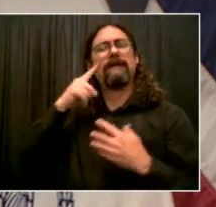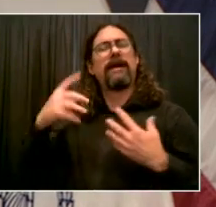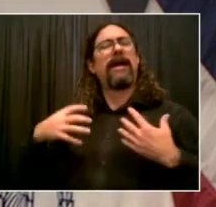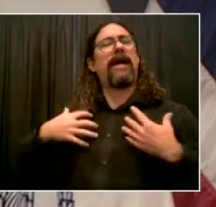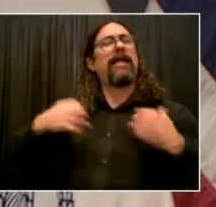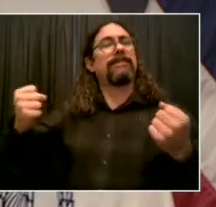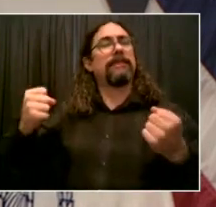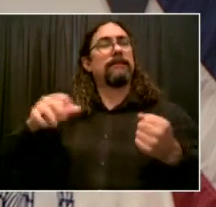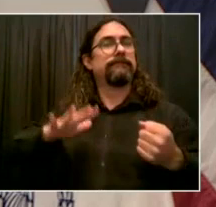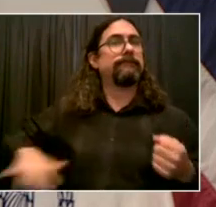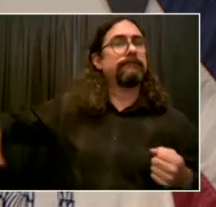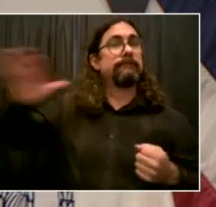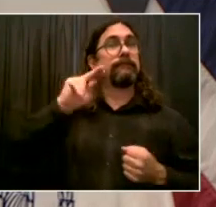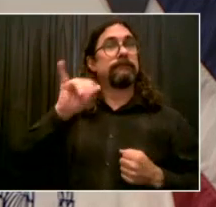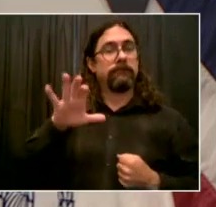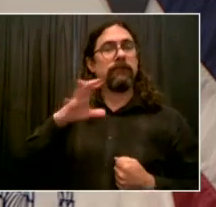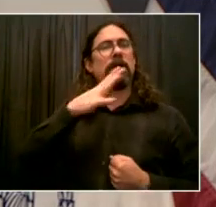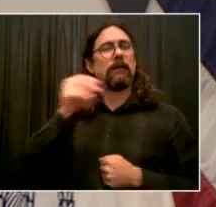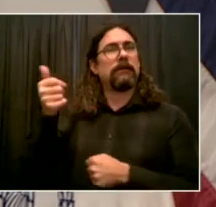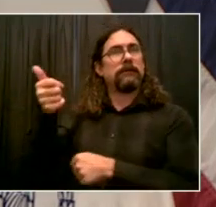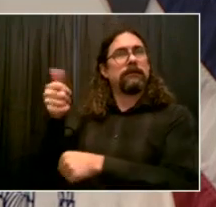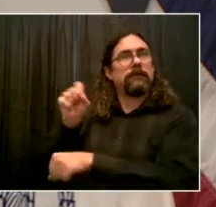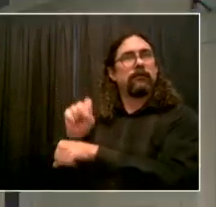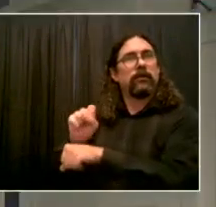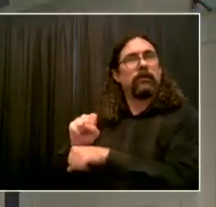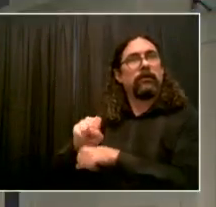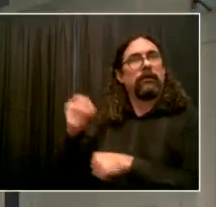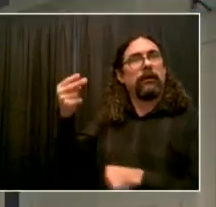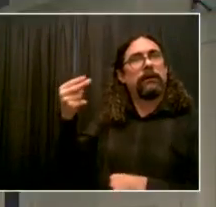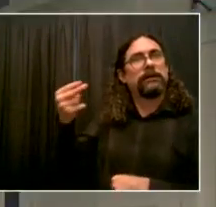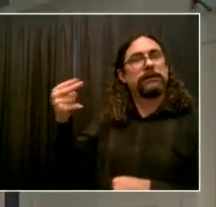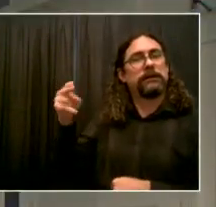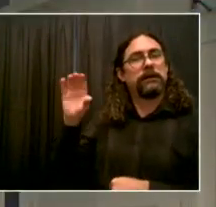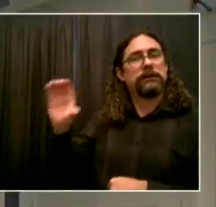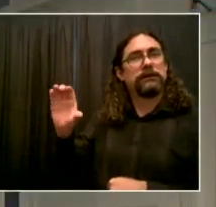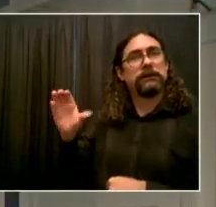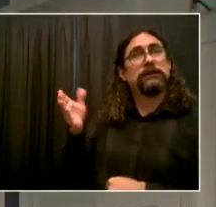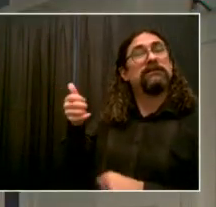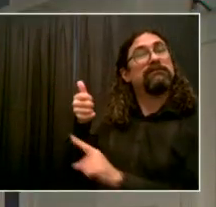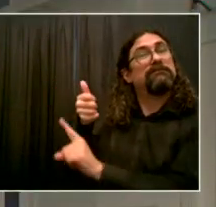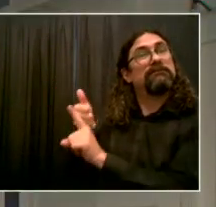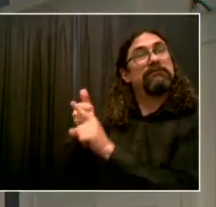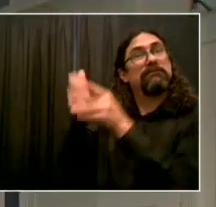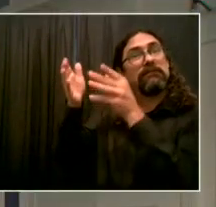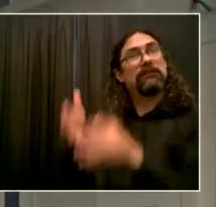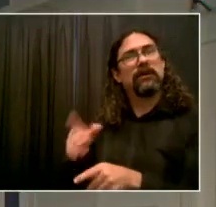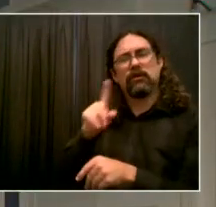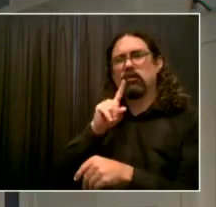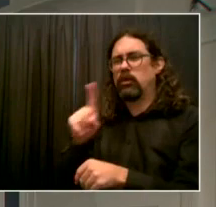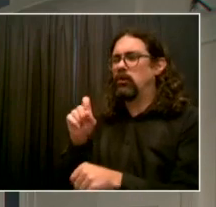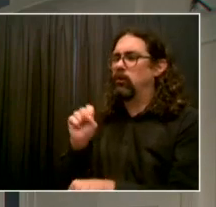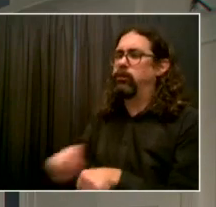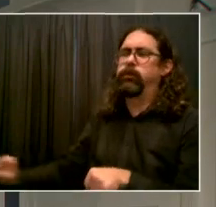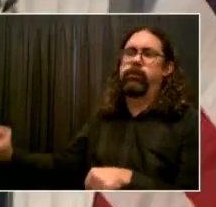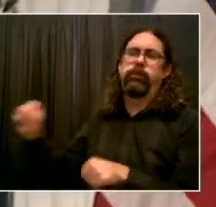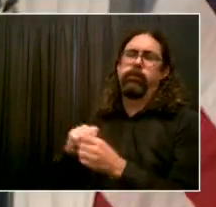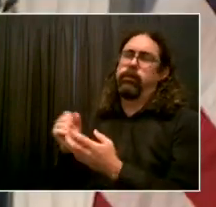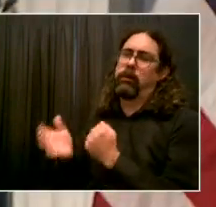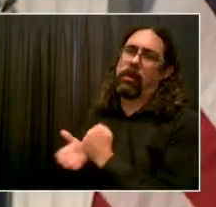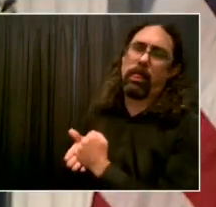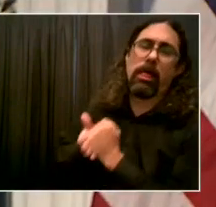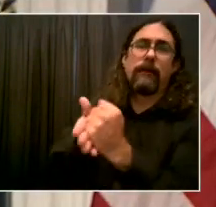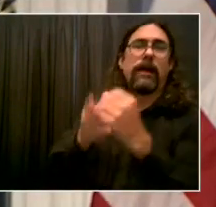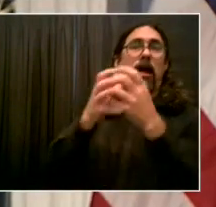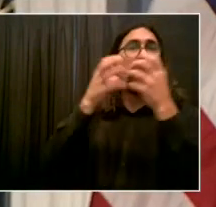He has helped to lead us and he is helping to lead us out of the COVID era once and for all. Dr. Dave Choksi. Thank you so much, sir. And